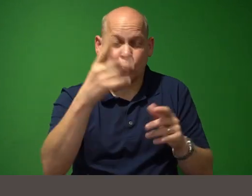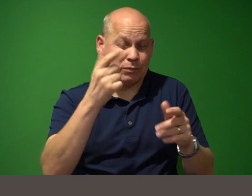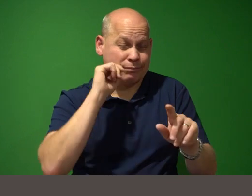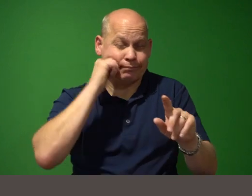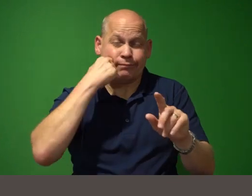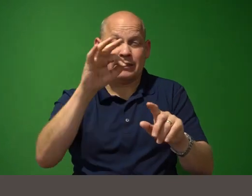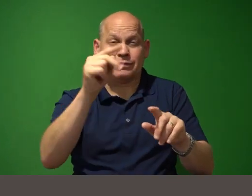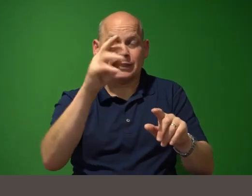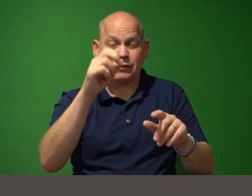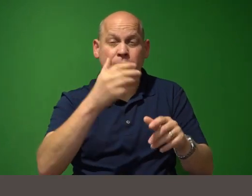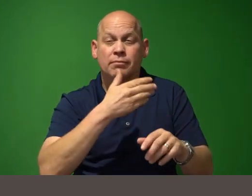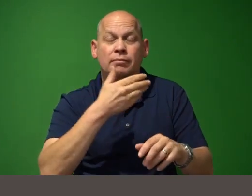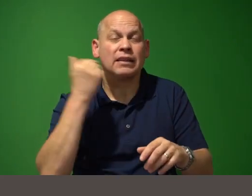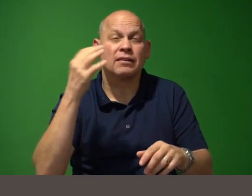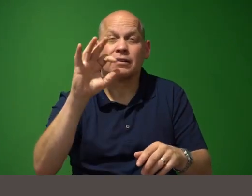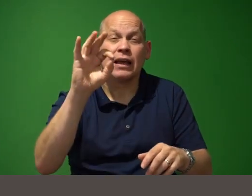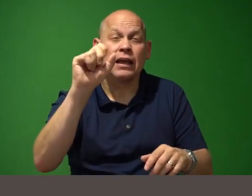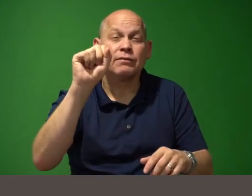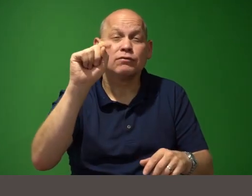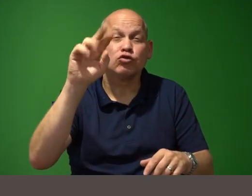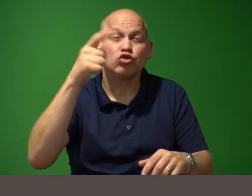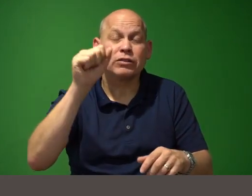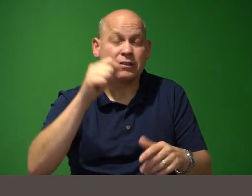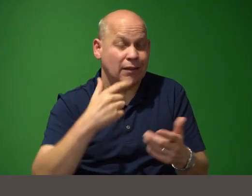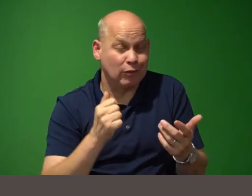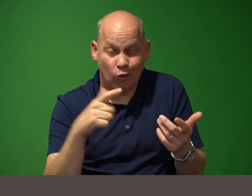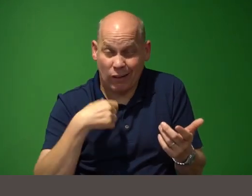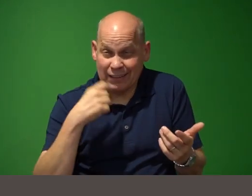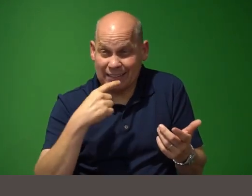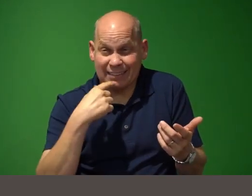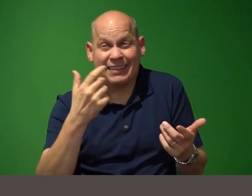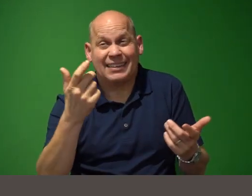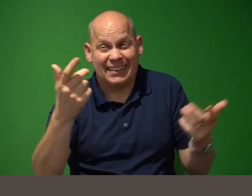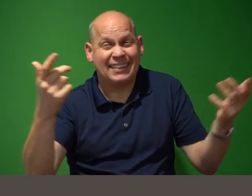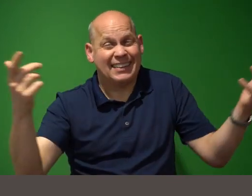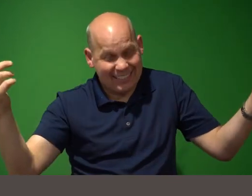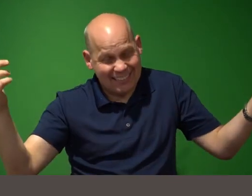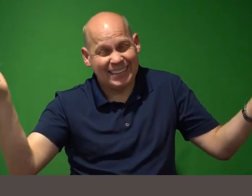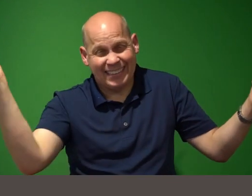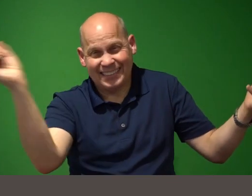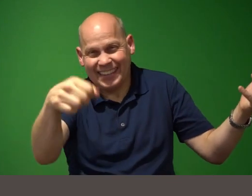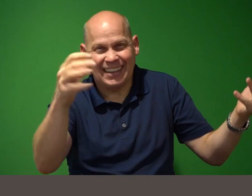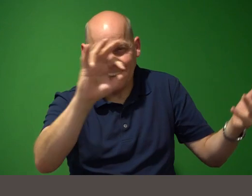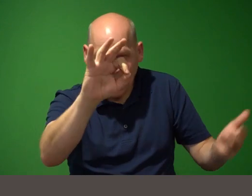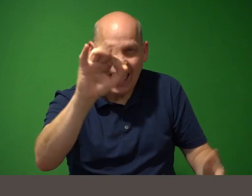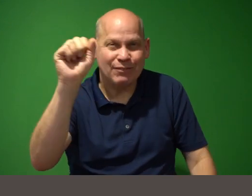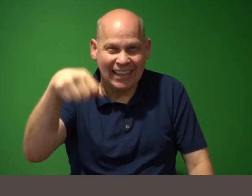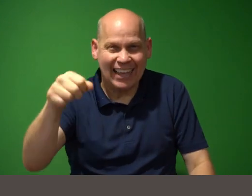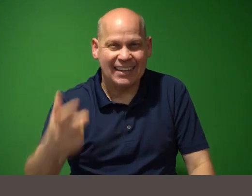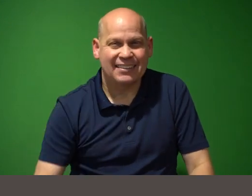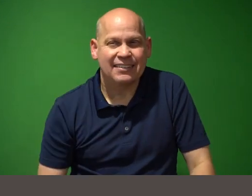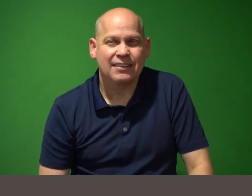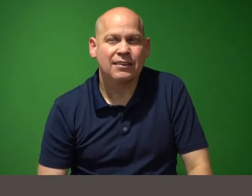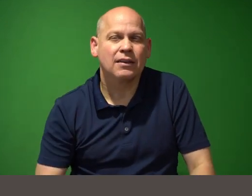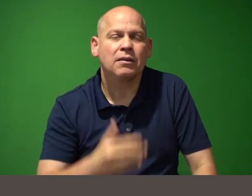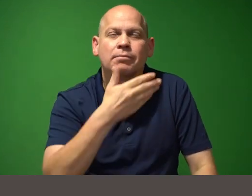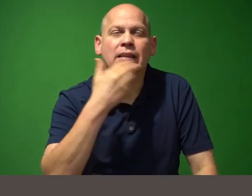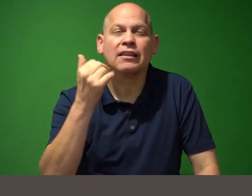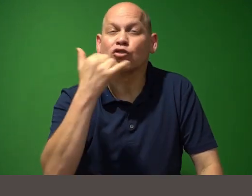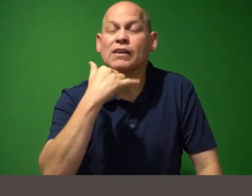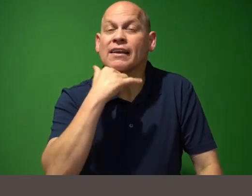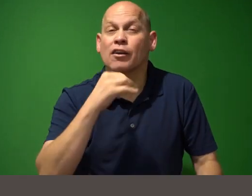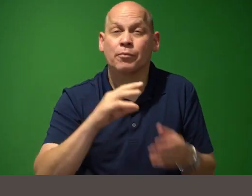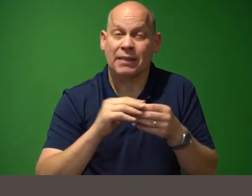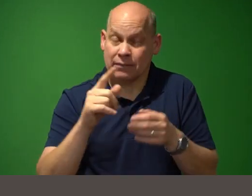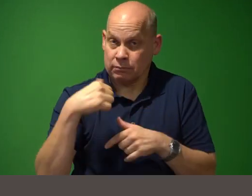i i think all we need to say is f yeah uh there's also going to be better error messages they've been improving uh steadily